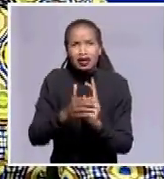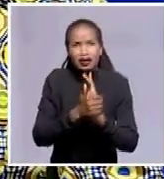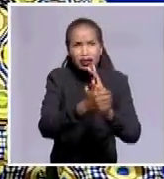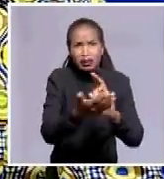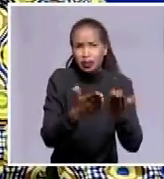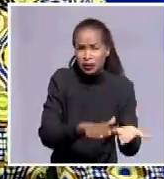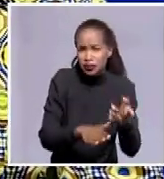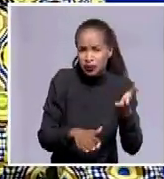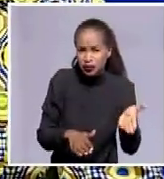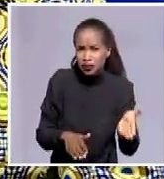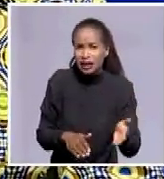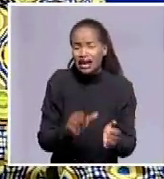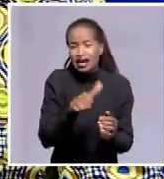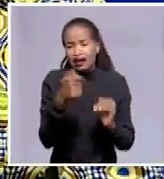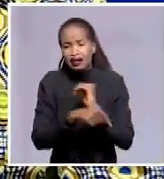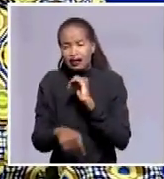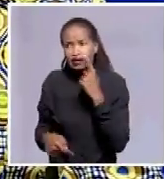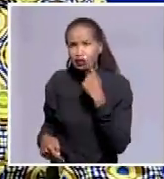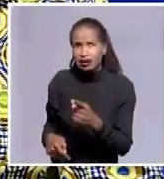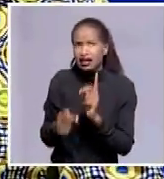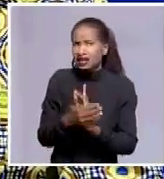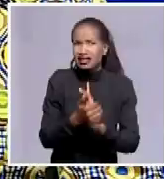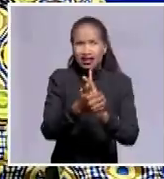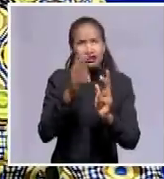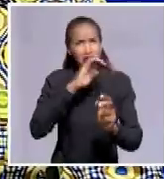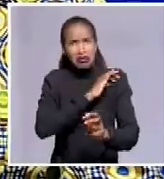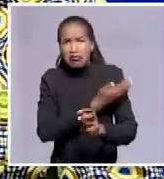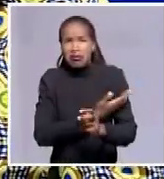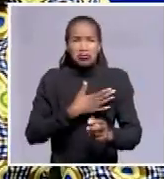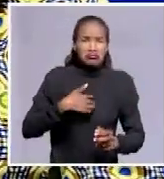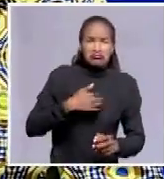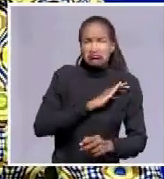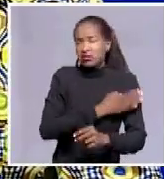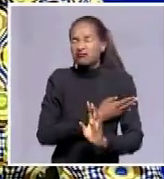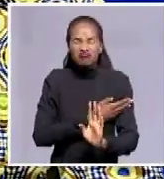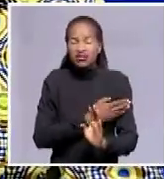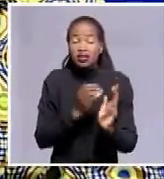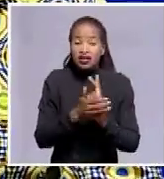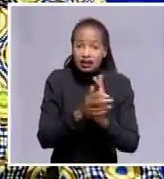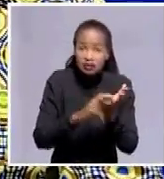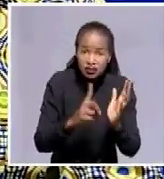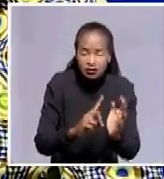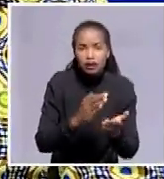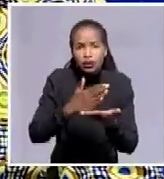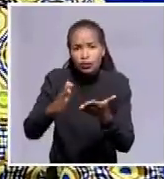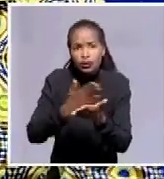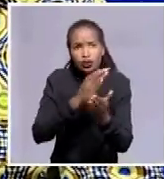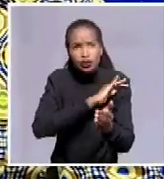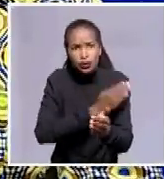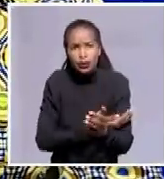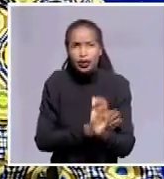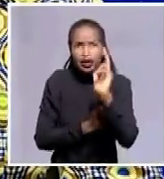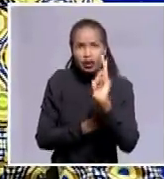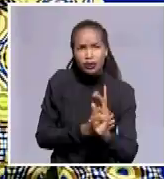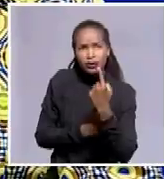where you are having leadership, leadership is not only about power. It's about sharing that power and making sure that every person who is in that